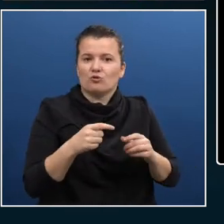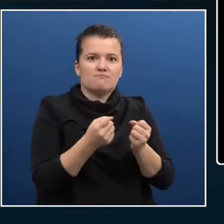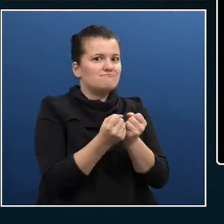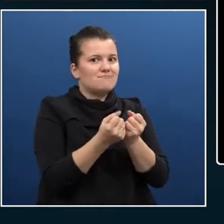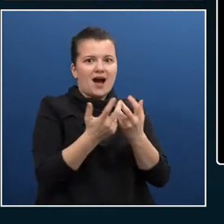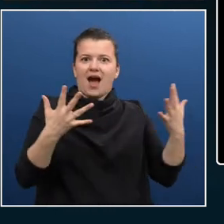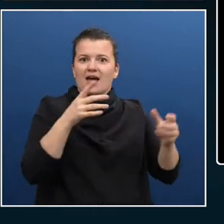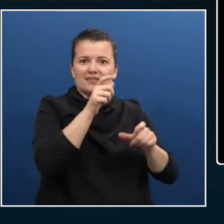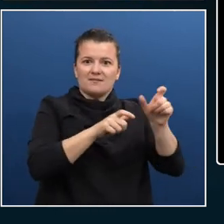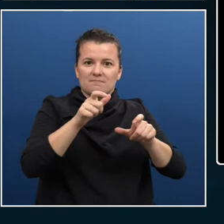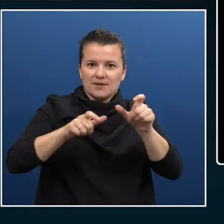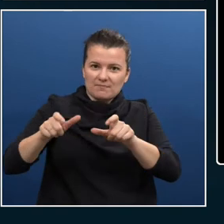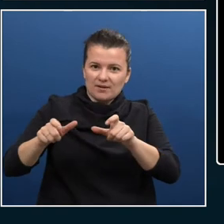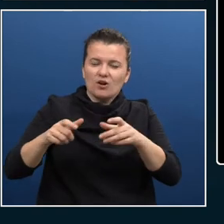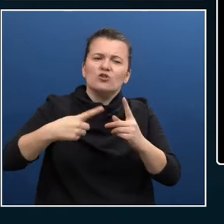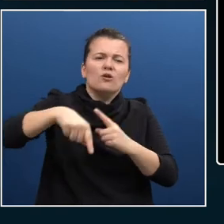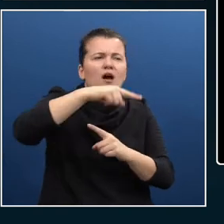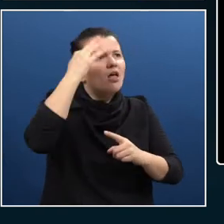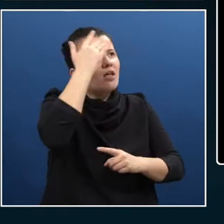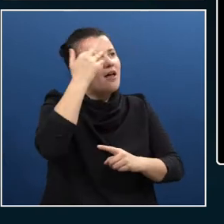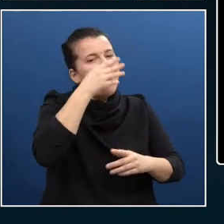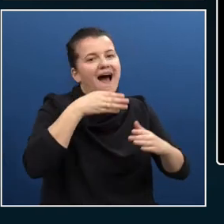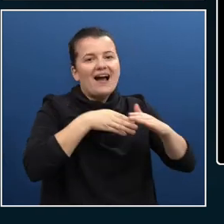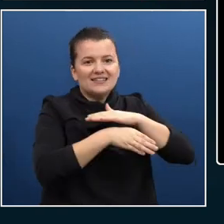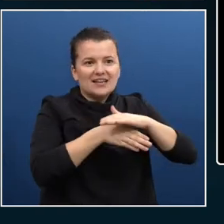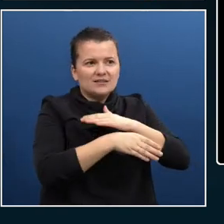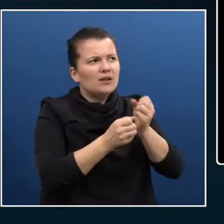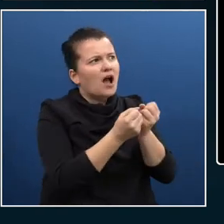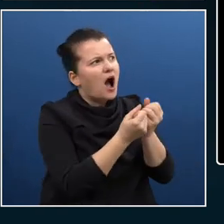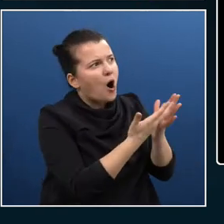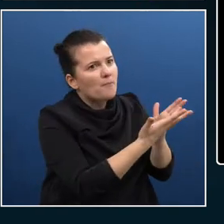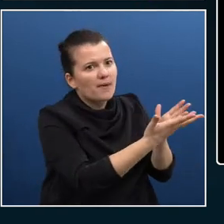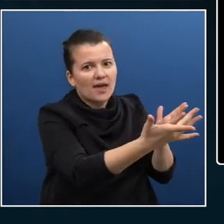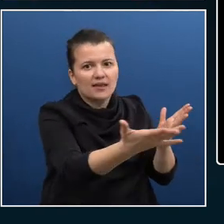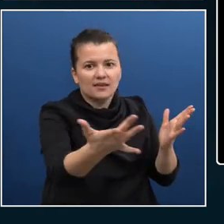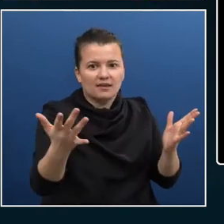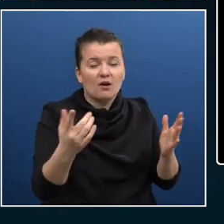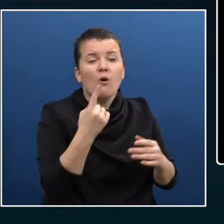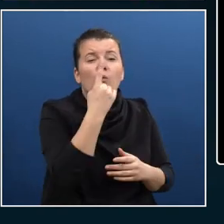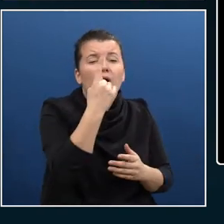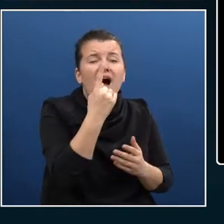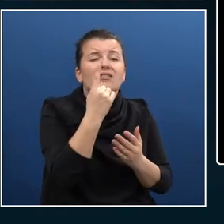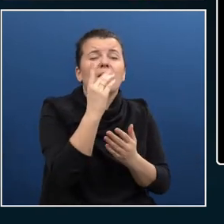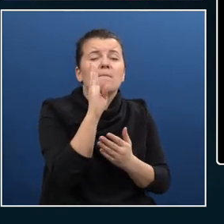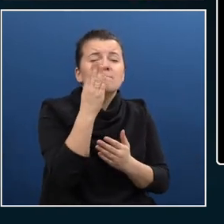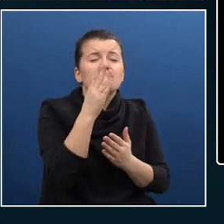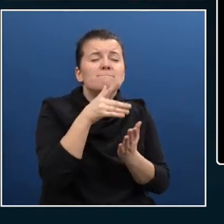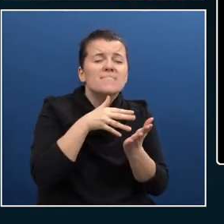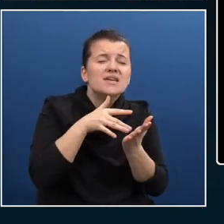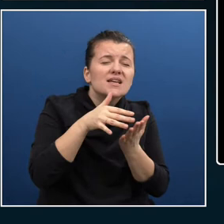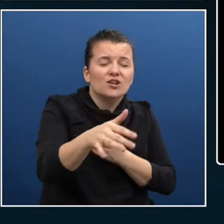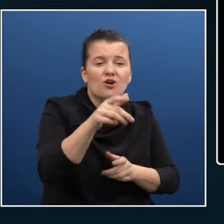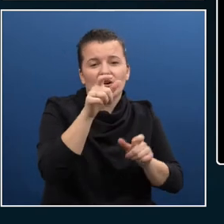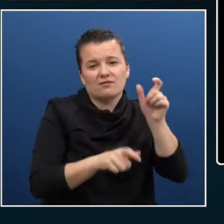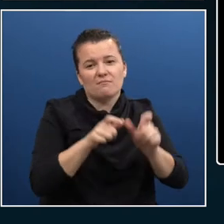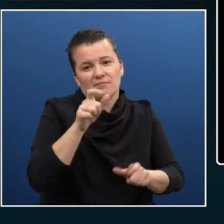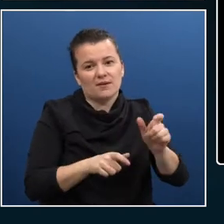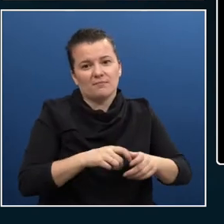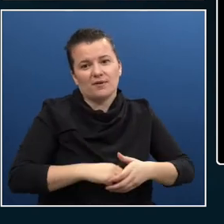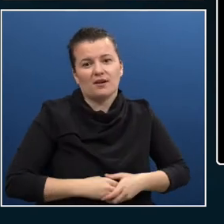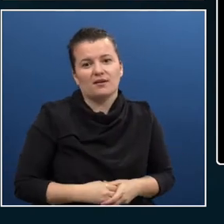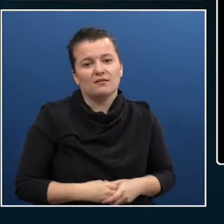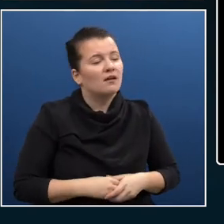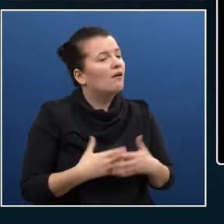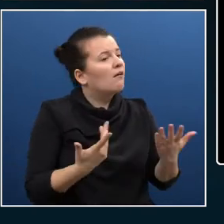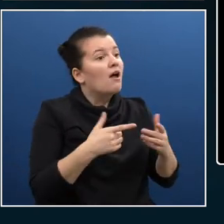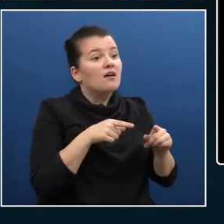people with accessible needs in the world, there are 1 billion people. Now, the people who are vested interest in those people, friends, families,